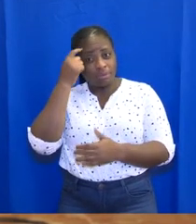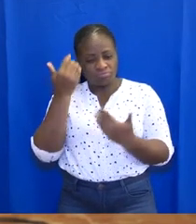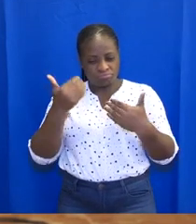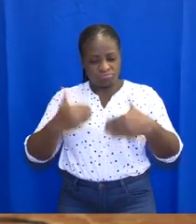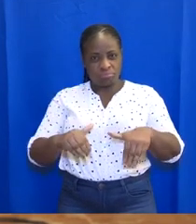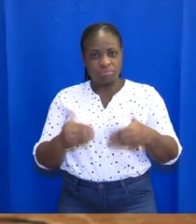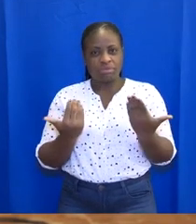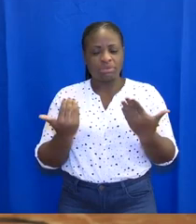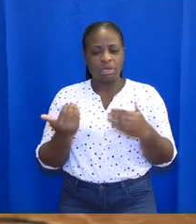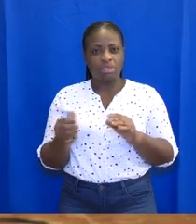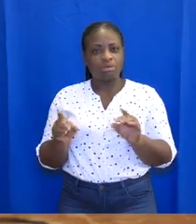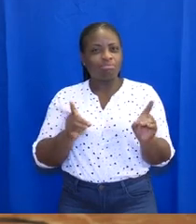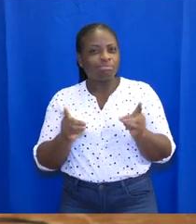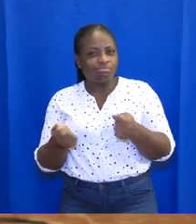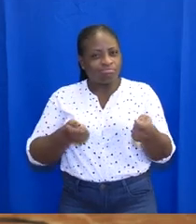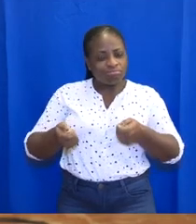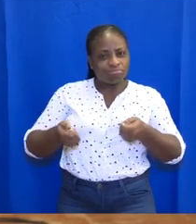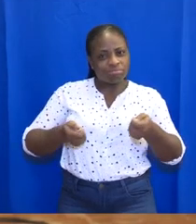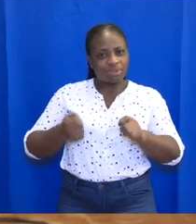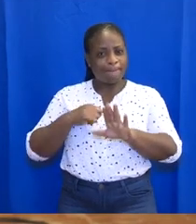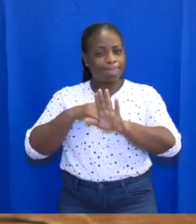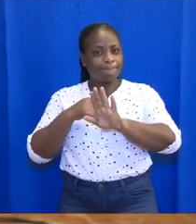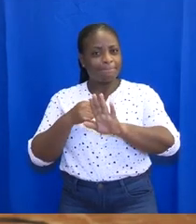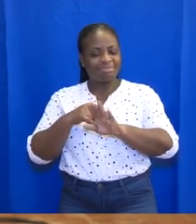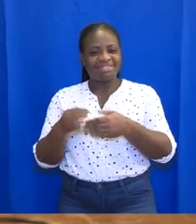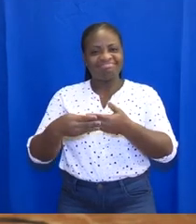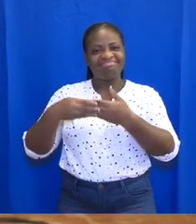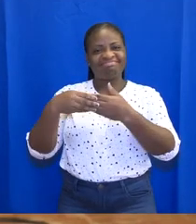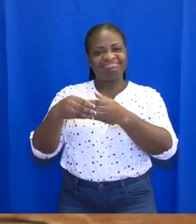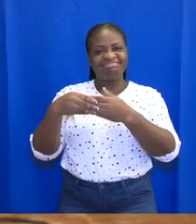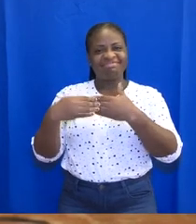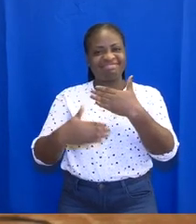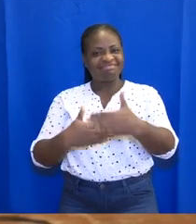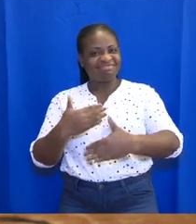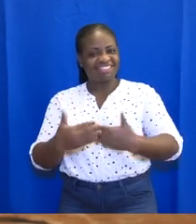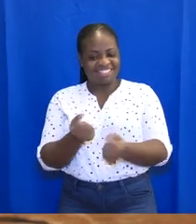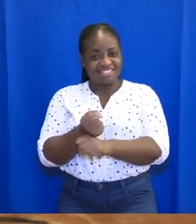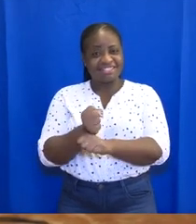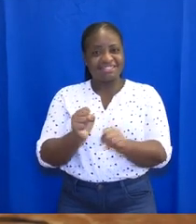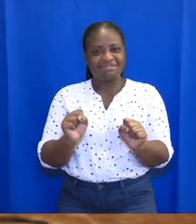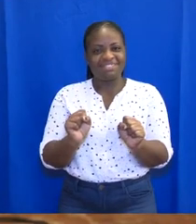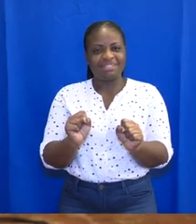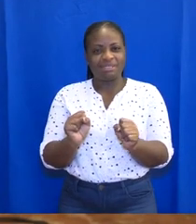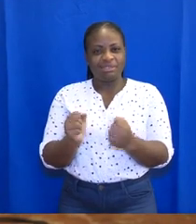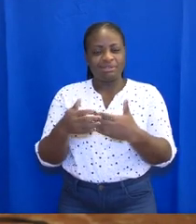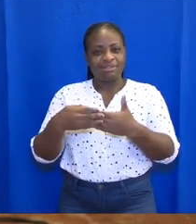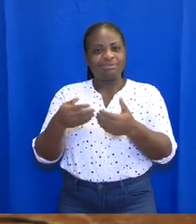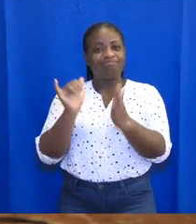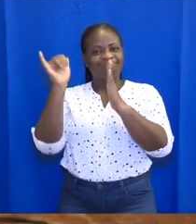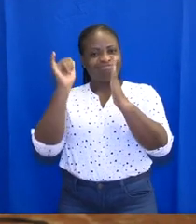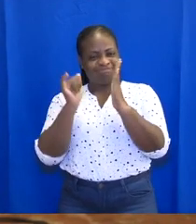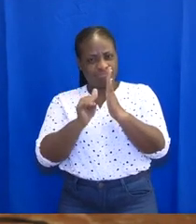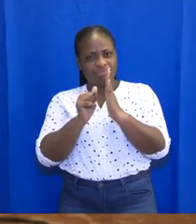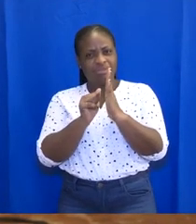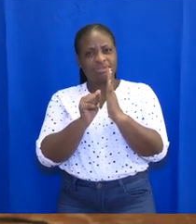and the measures being implemented to ease progressively and safely the restrictions put in